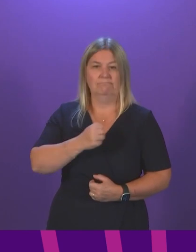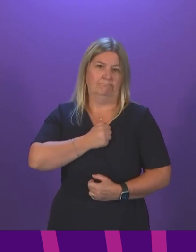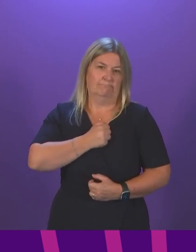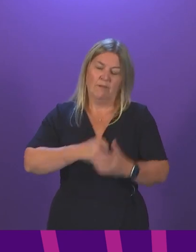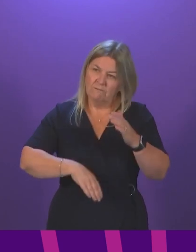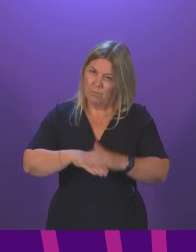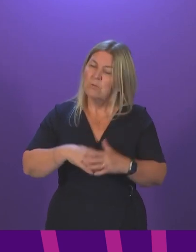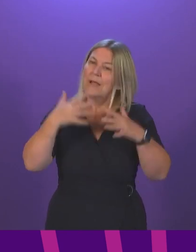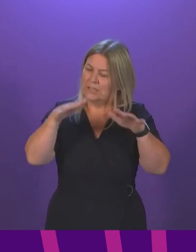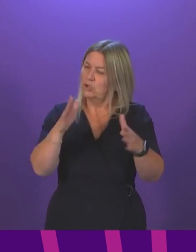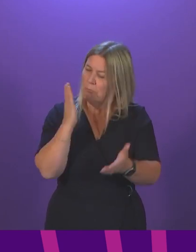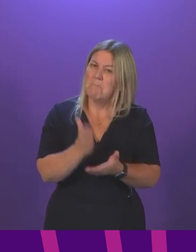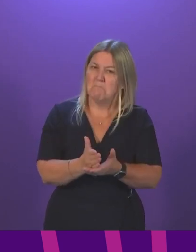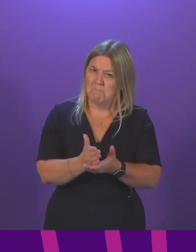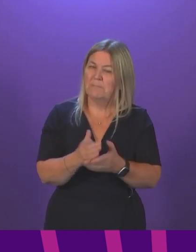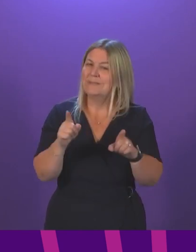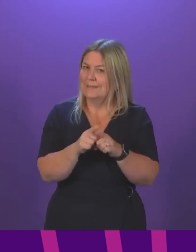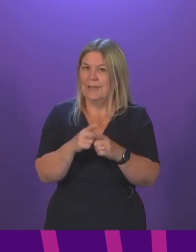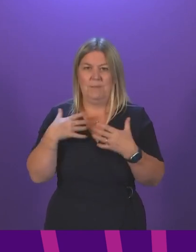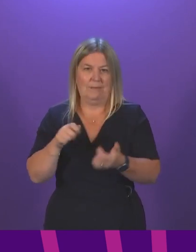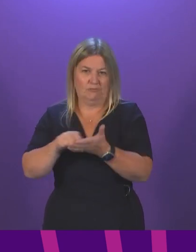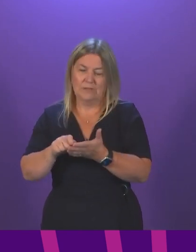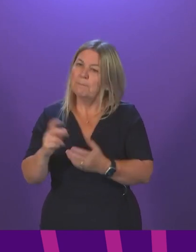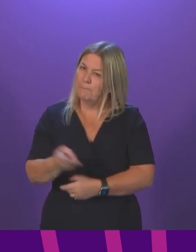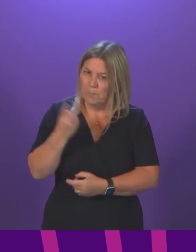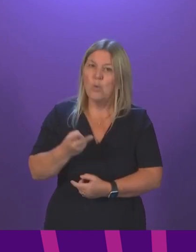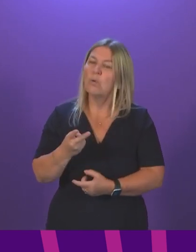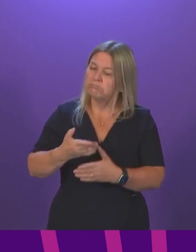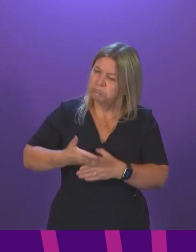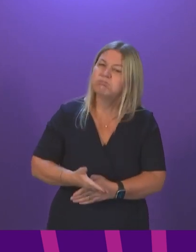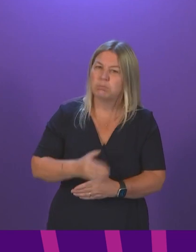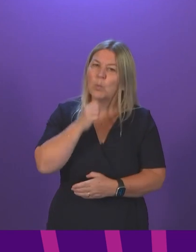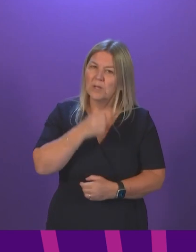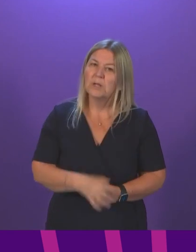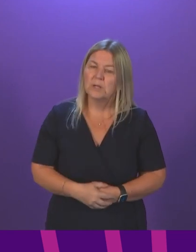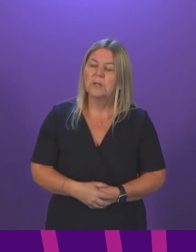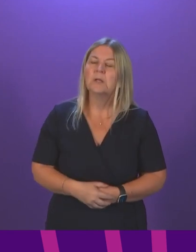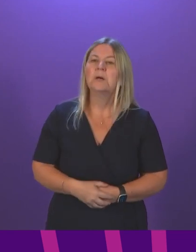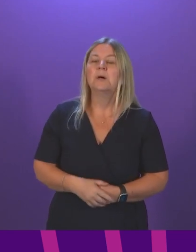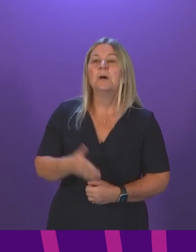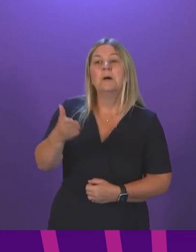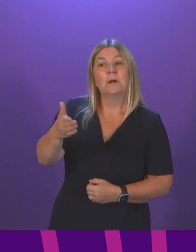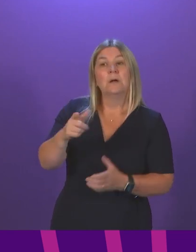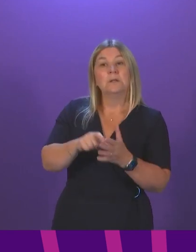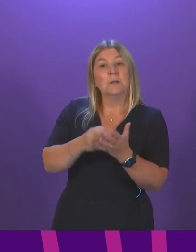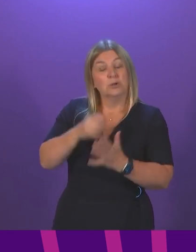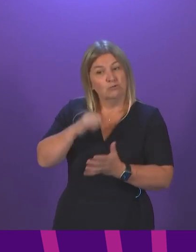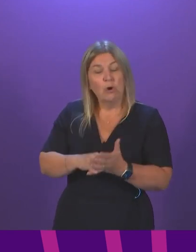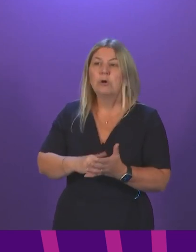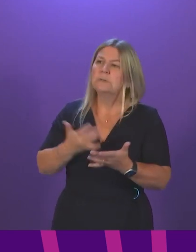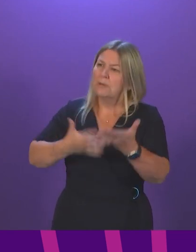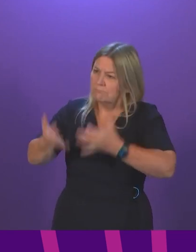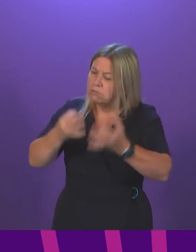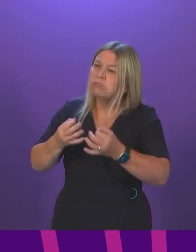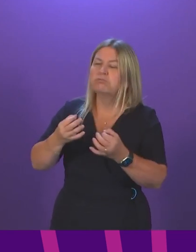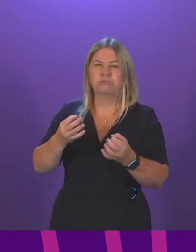full attention as they have the Health Secretary's full attention. Douglas Ross is continuing to question me about terminology